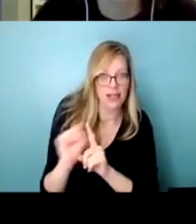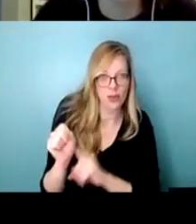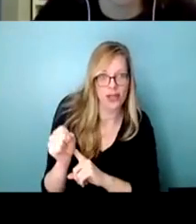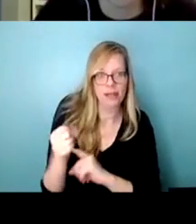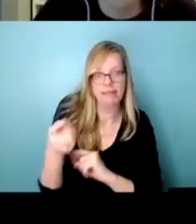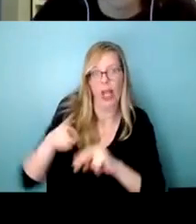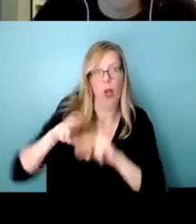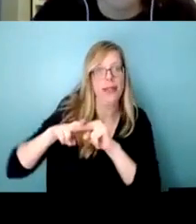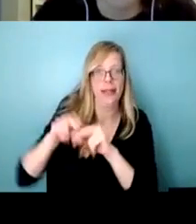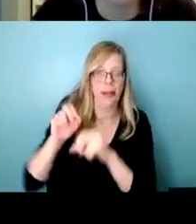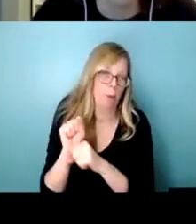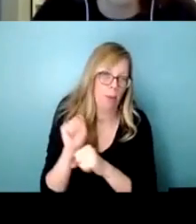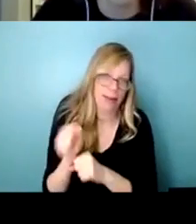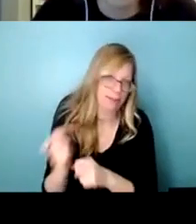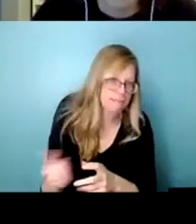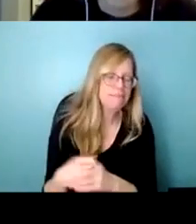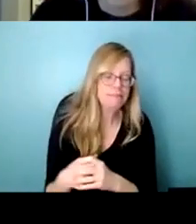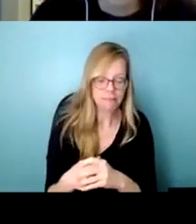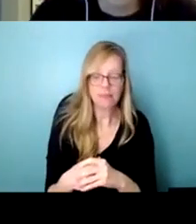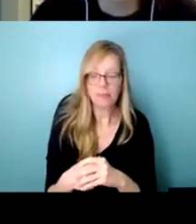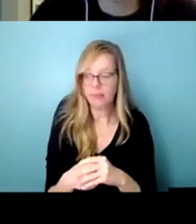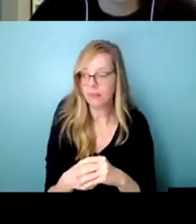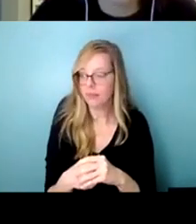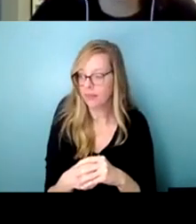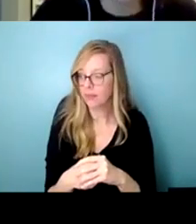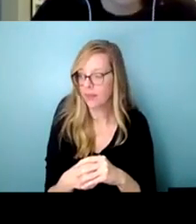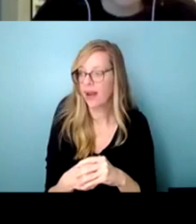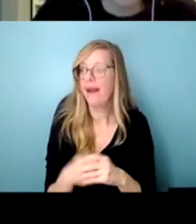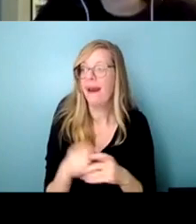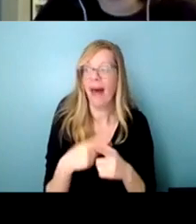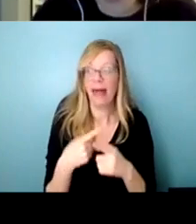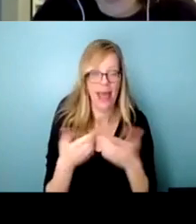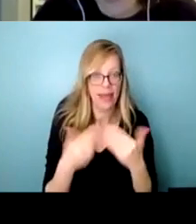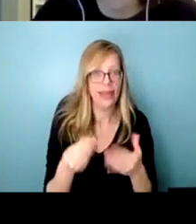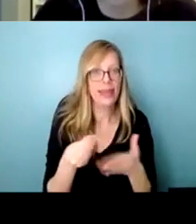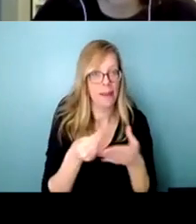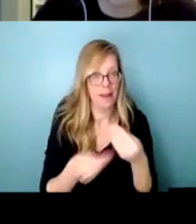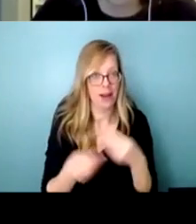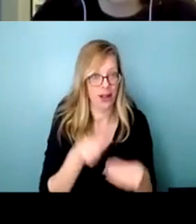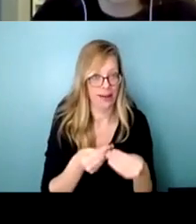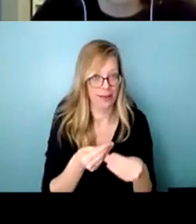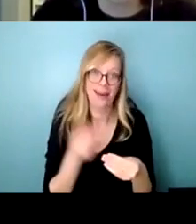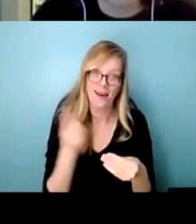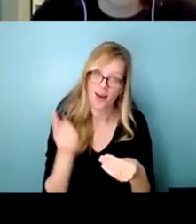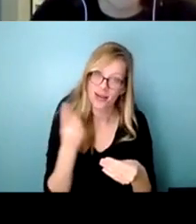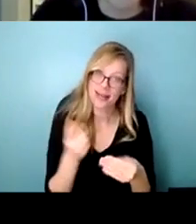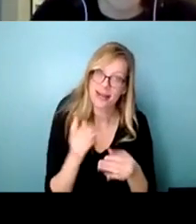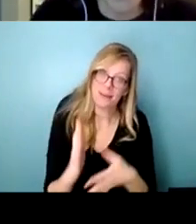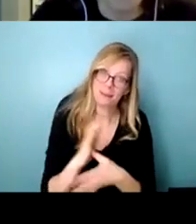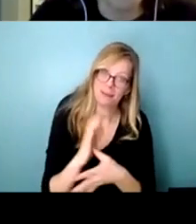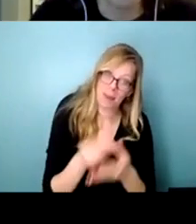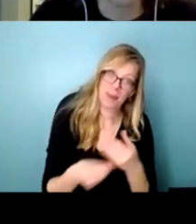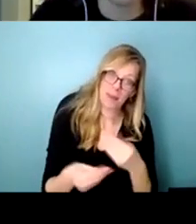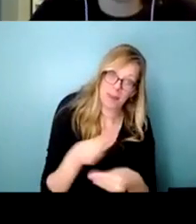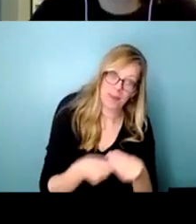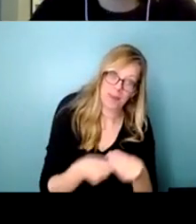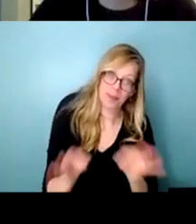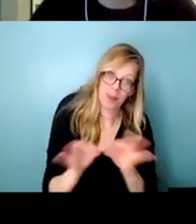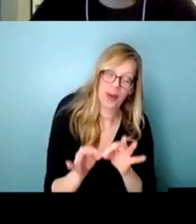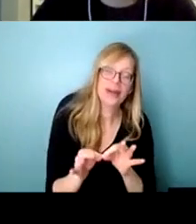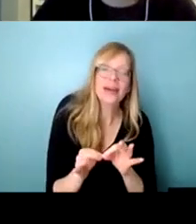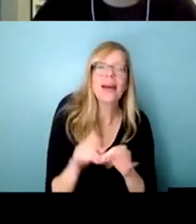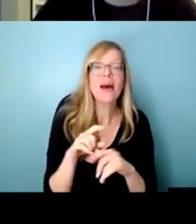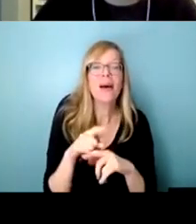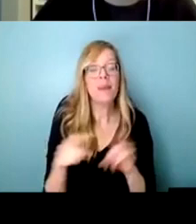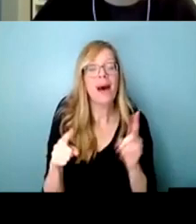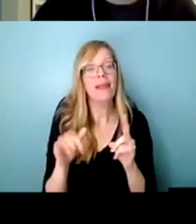um increasing employment um and then there's the budgets so the all-important budgets um so the